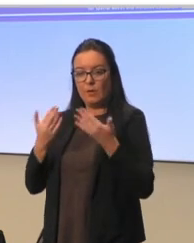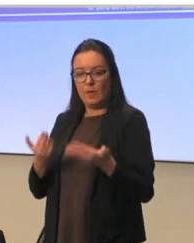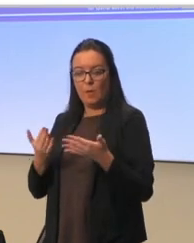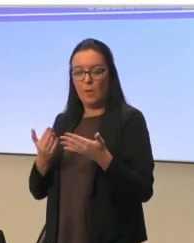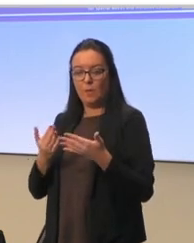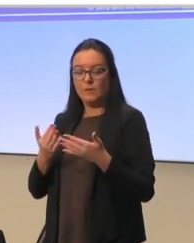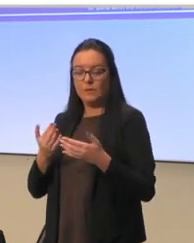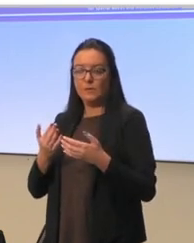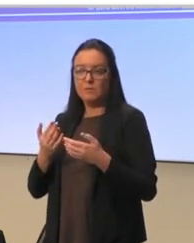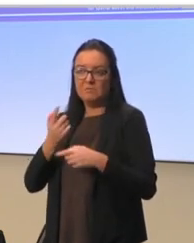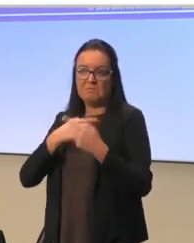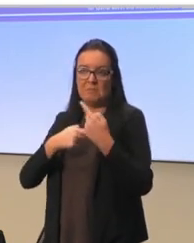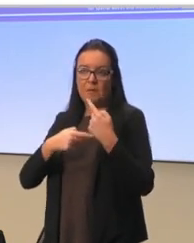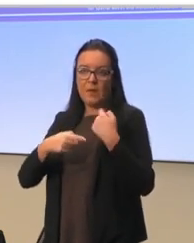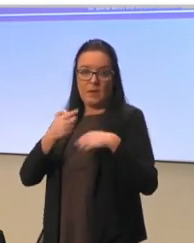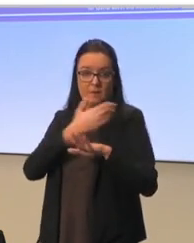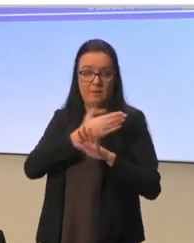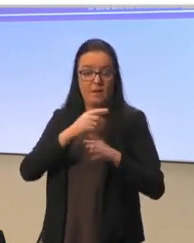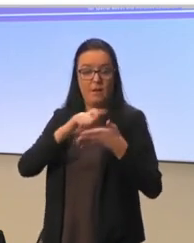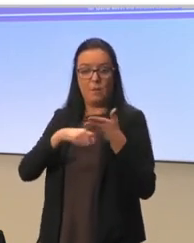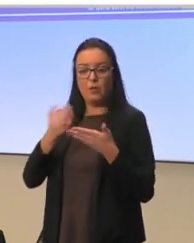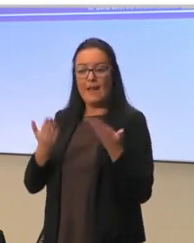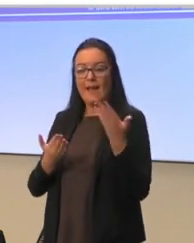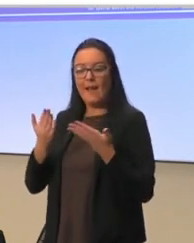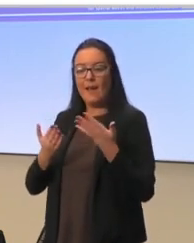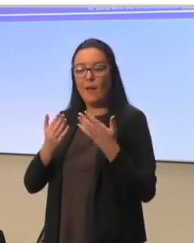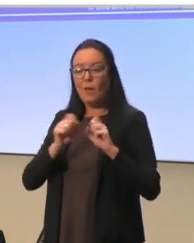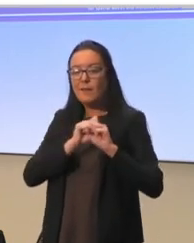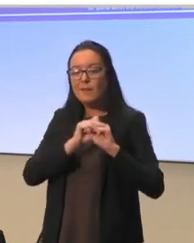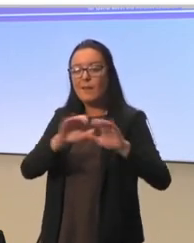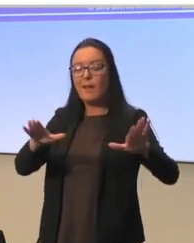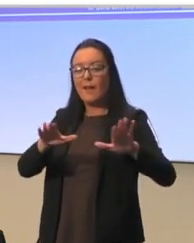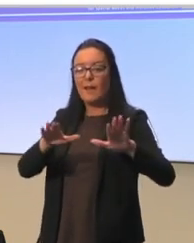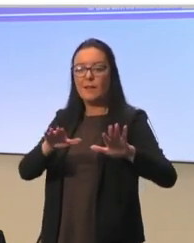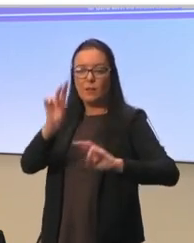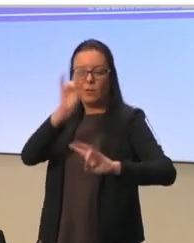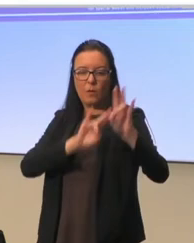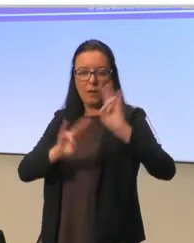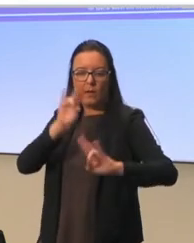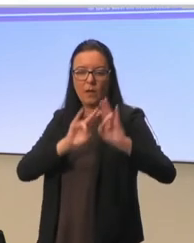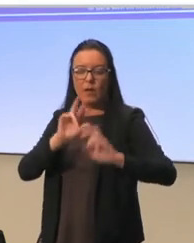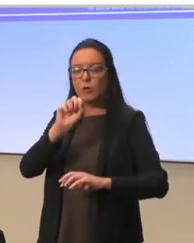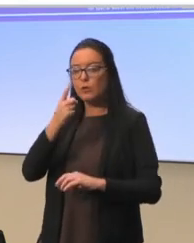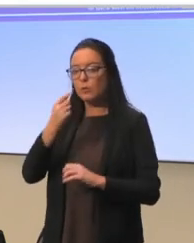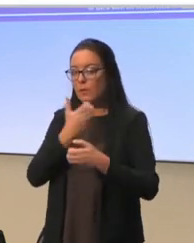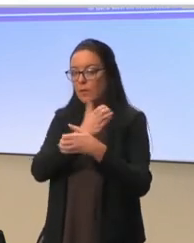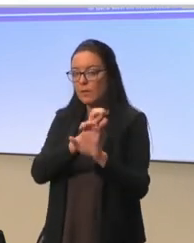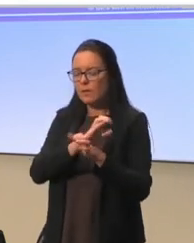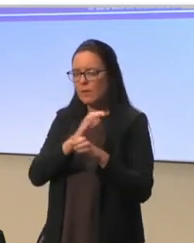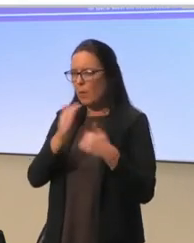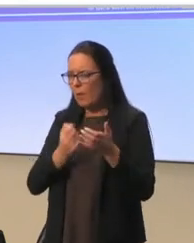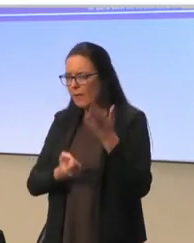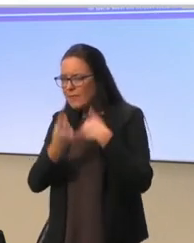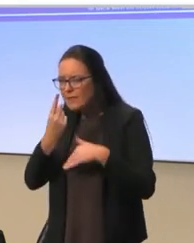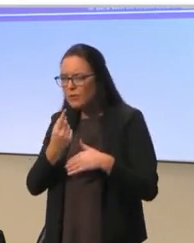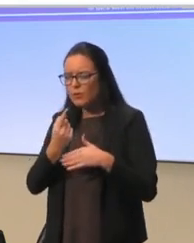by sending out the questionnaire to all our 31 member countries, asking them about the main issues they encountered during the